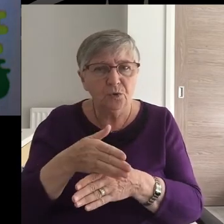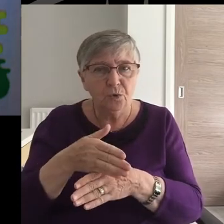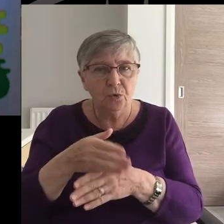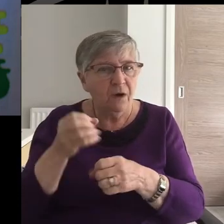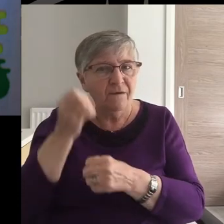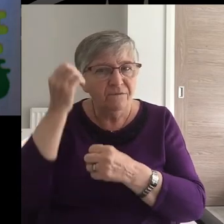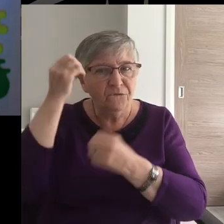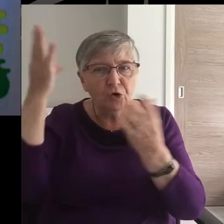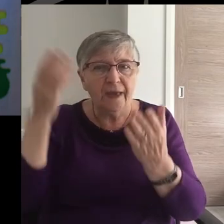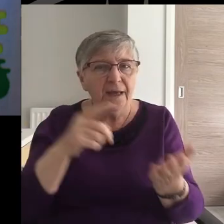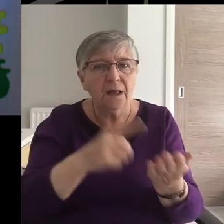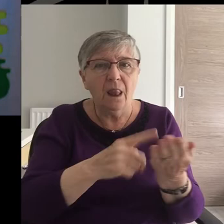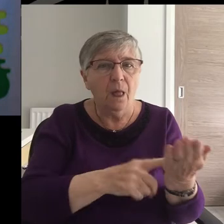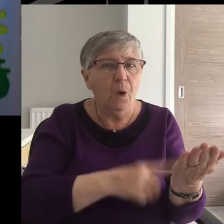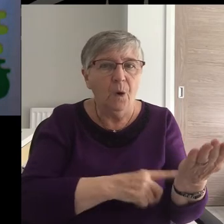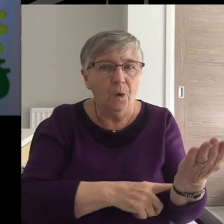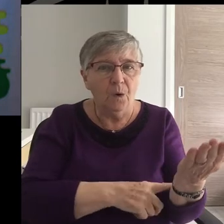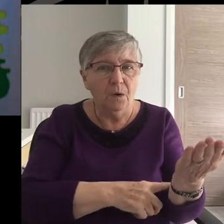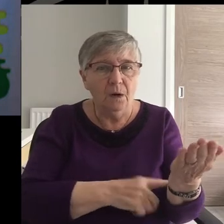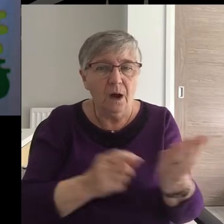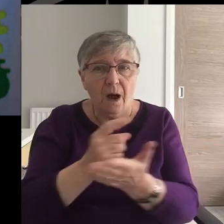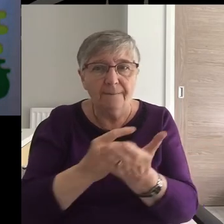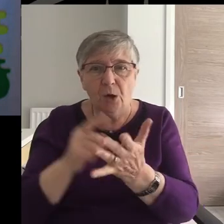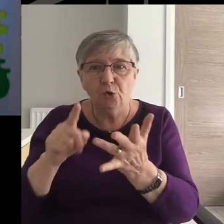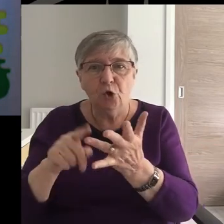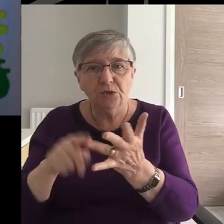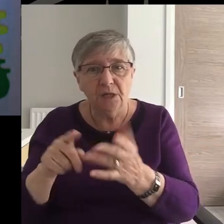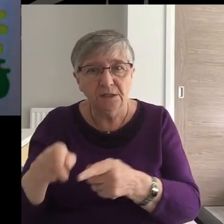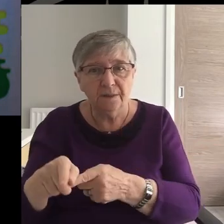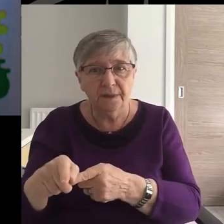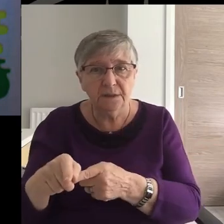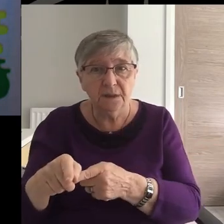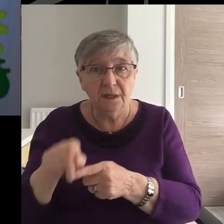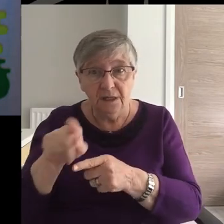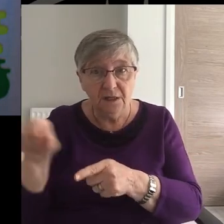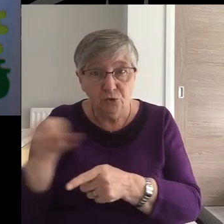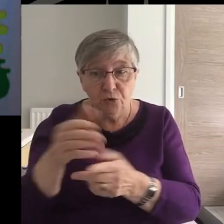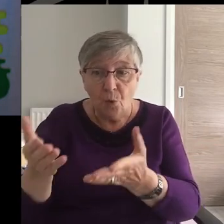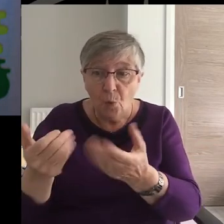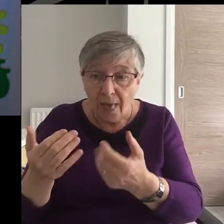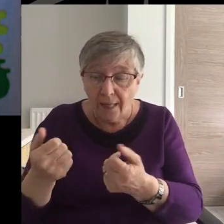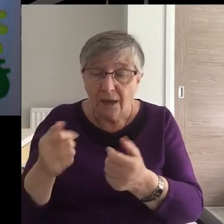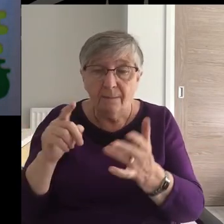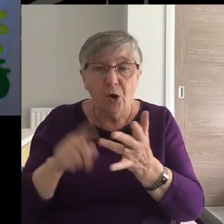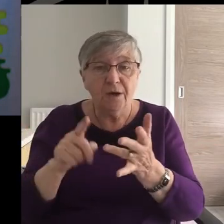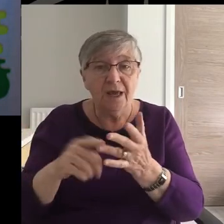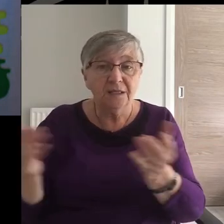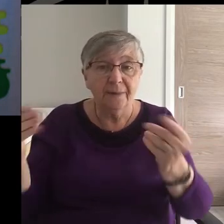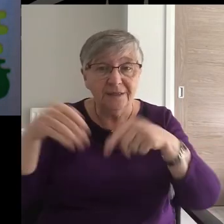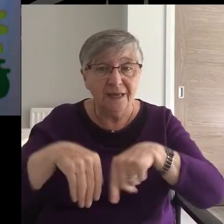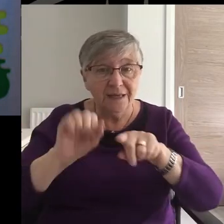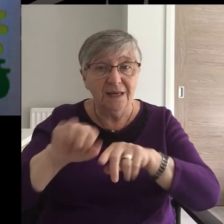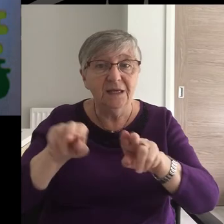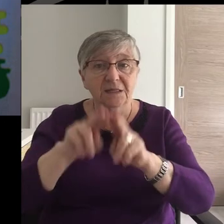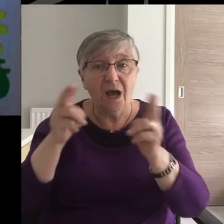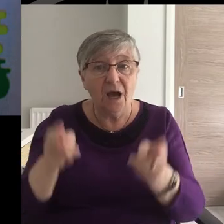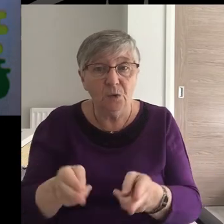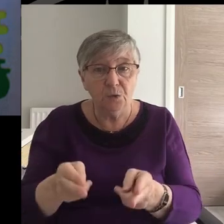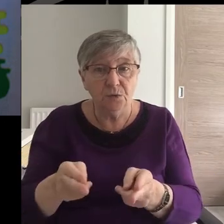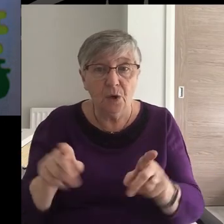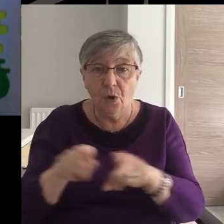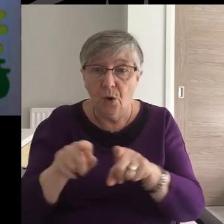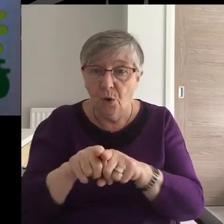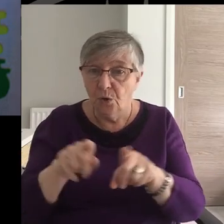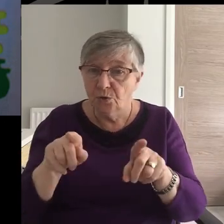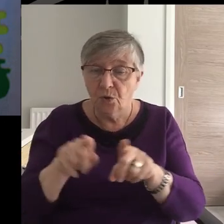to forget his legal rights over Onesimus. He is to welcome Onesimus back into his household, who is